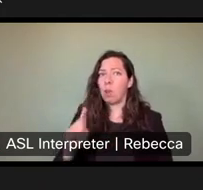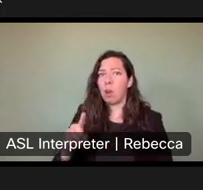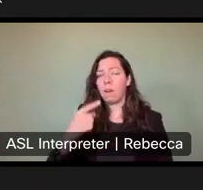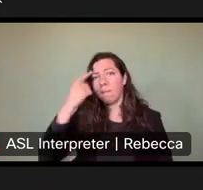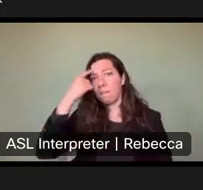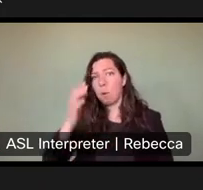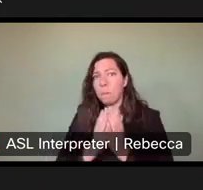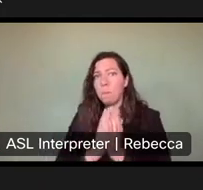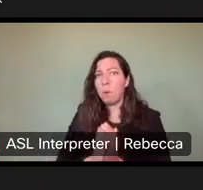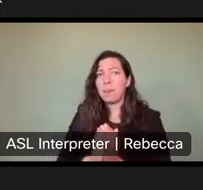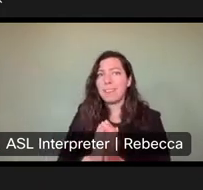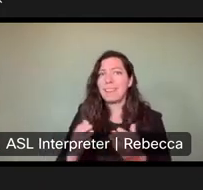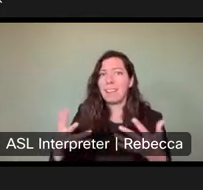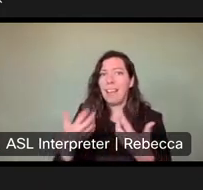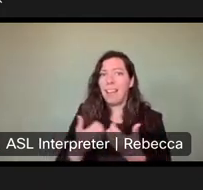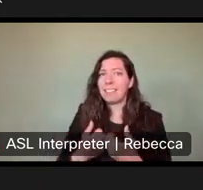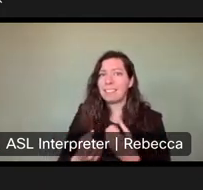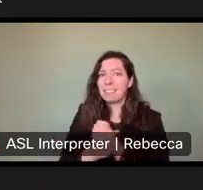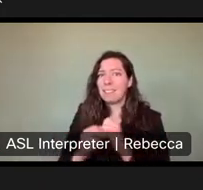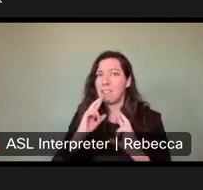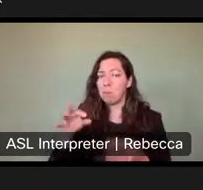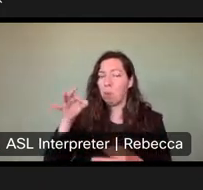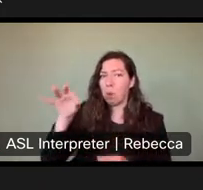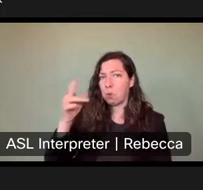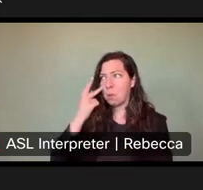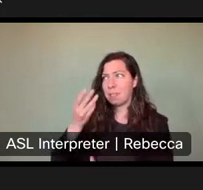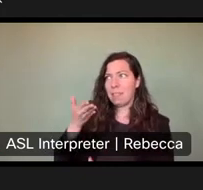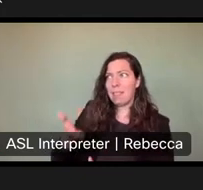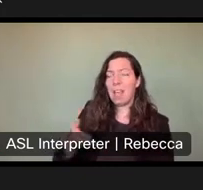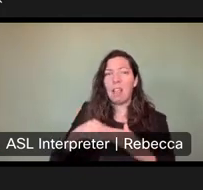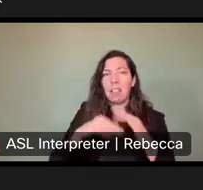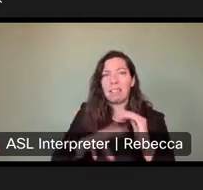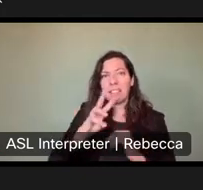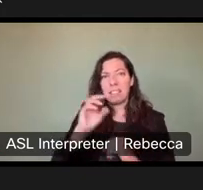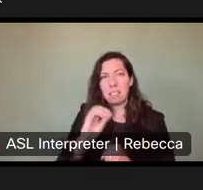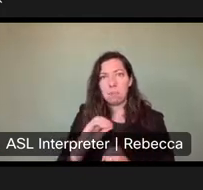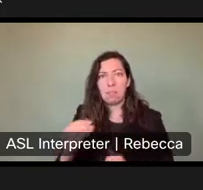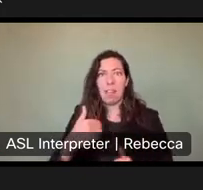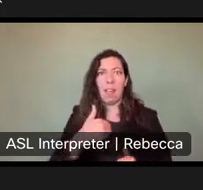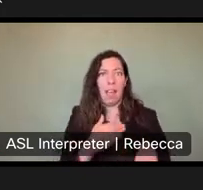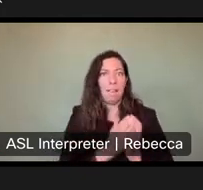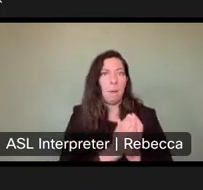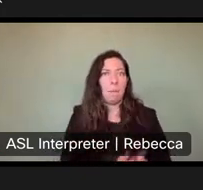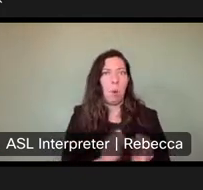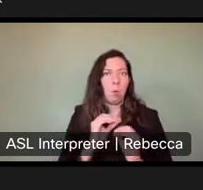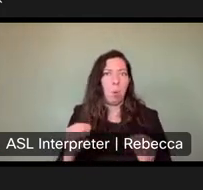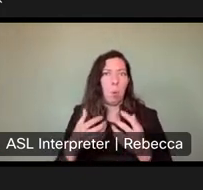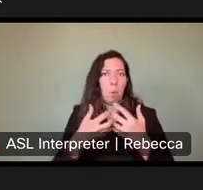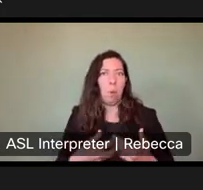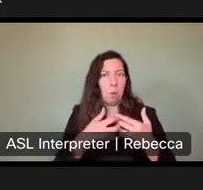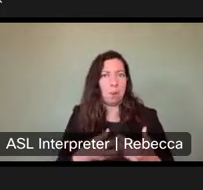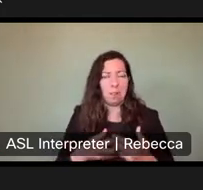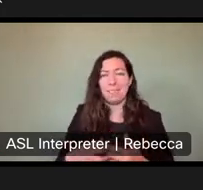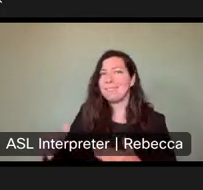report, less than 6% of all reported boating accidents involve non motorized craft. The top 5